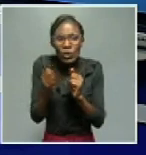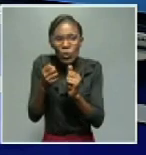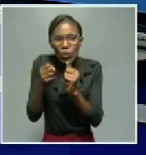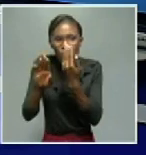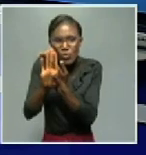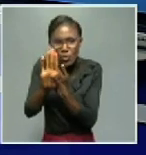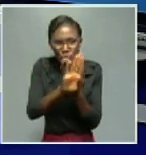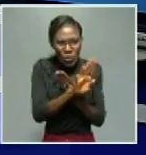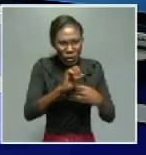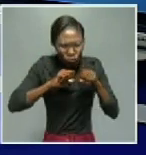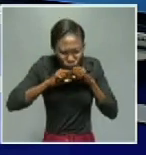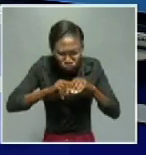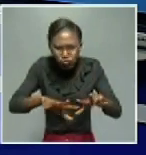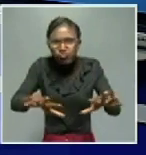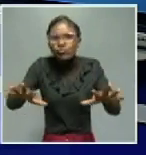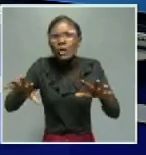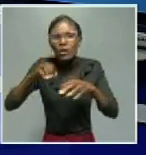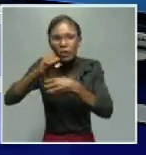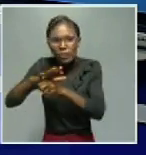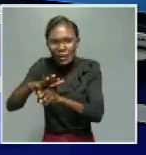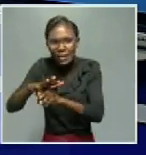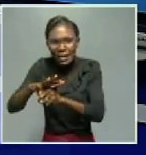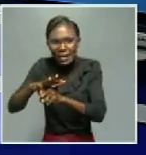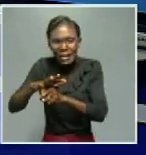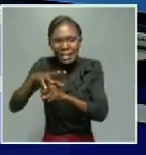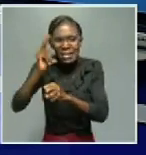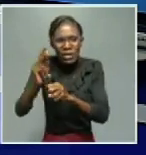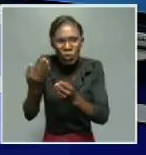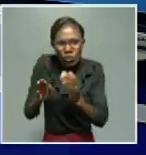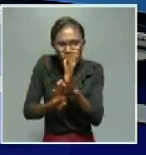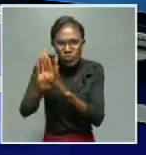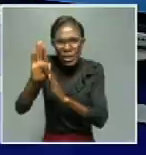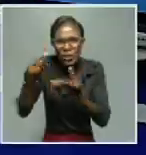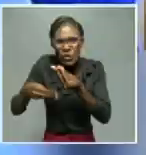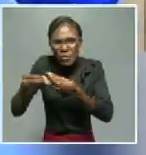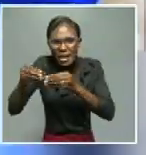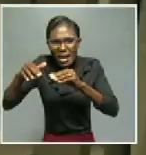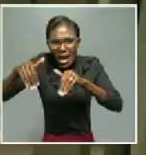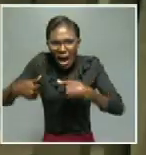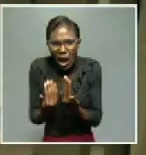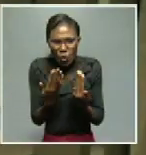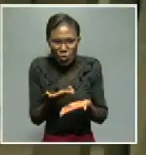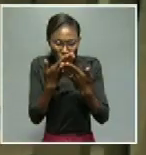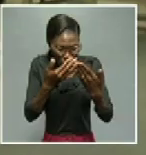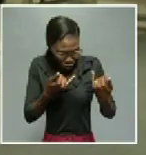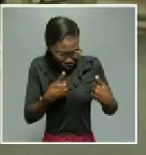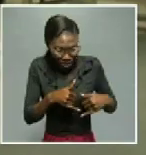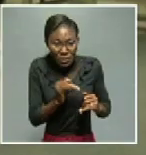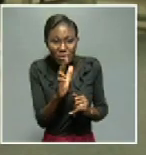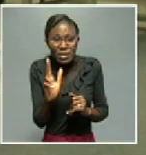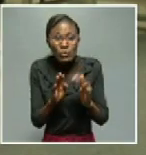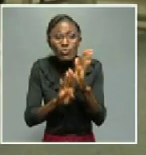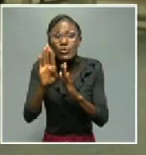-19 on the economy and ultimately on the livelihood of the people? Our approach is much on shared